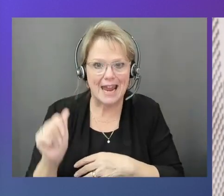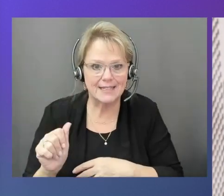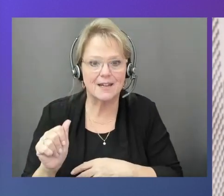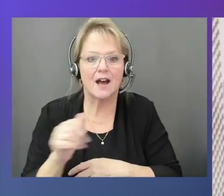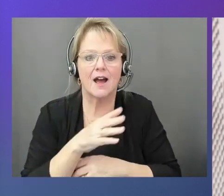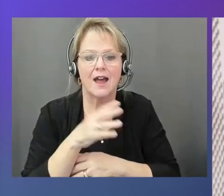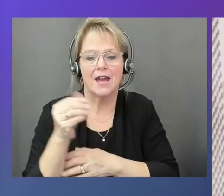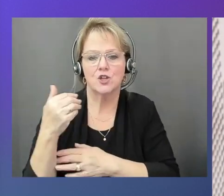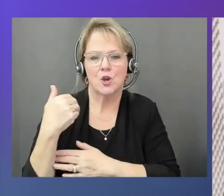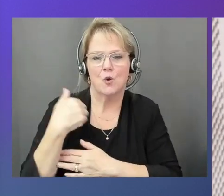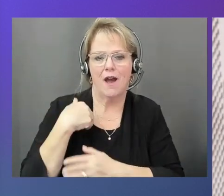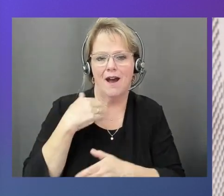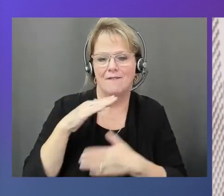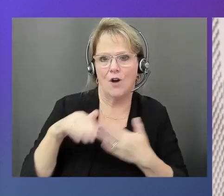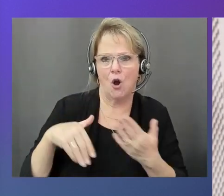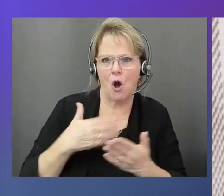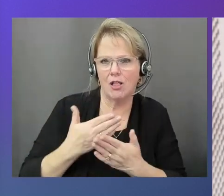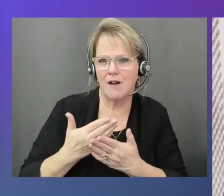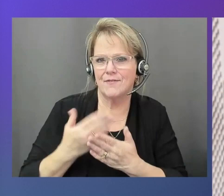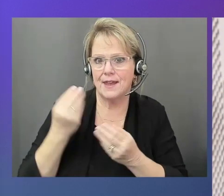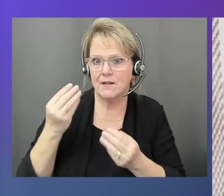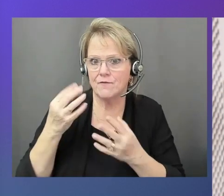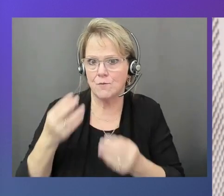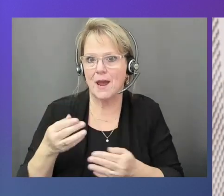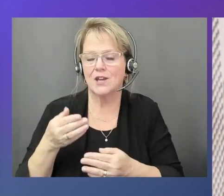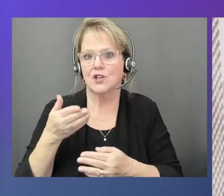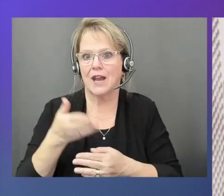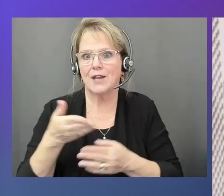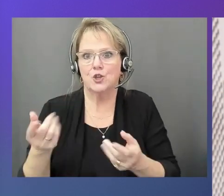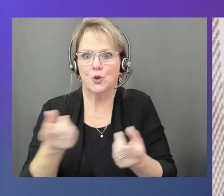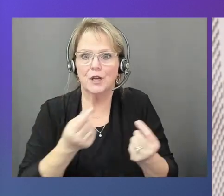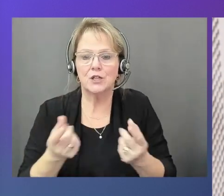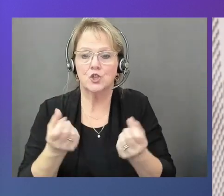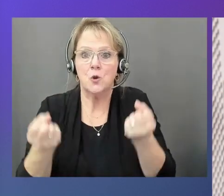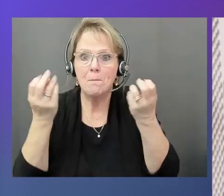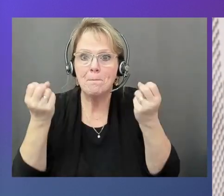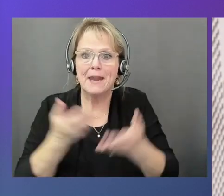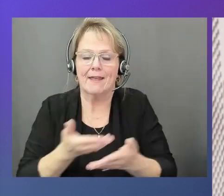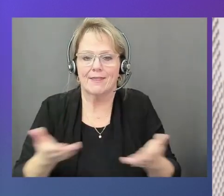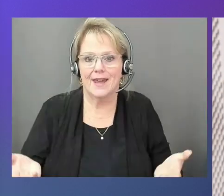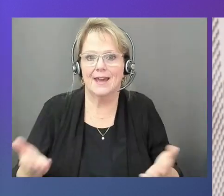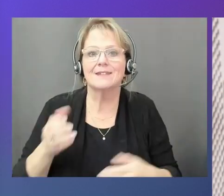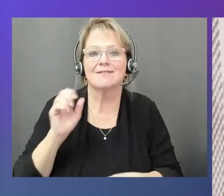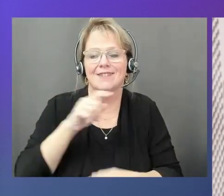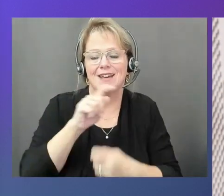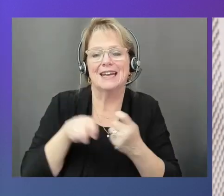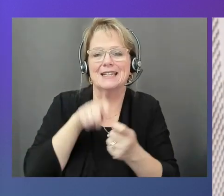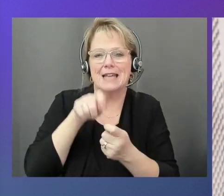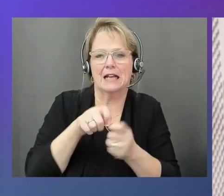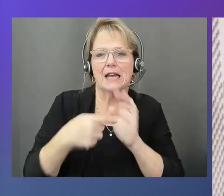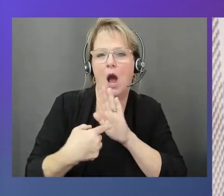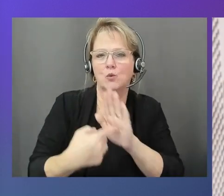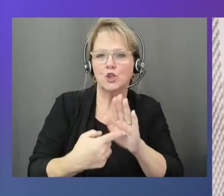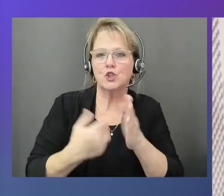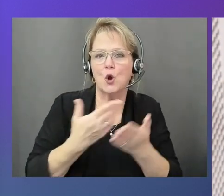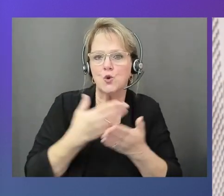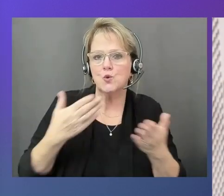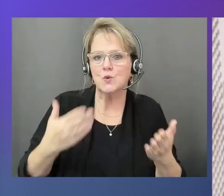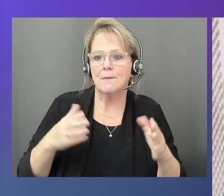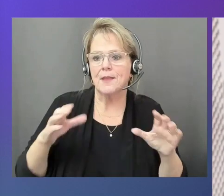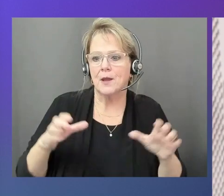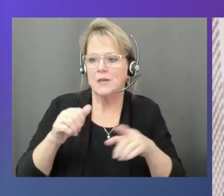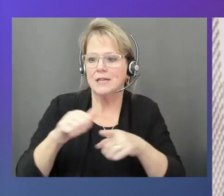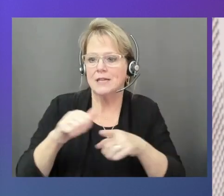GPU instance, and you can do a lot of things. Yeah, exactly. We're going to show you something where we did a training